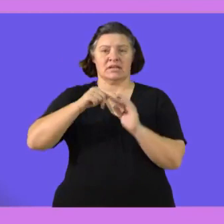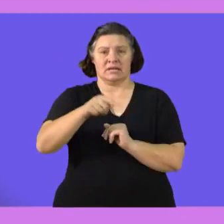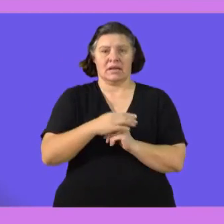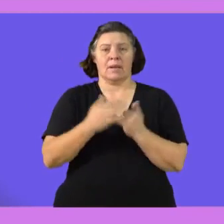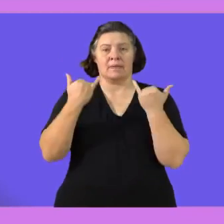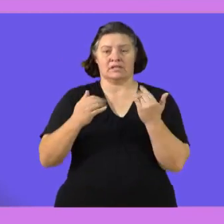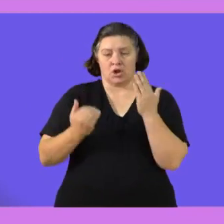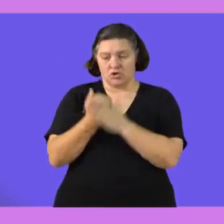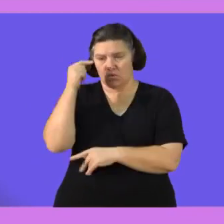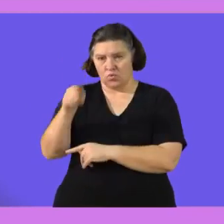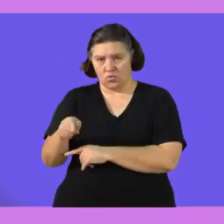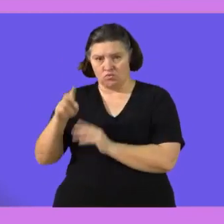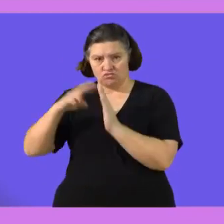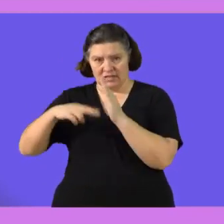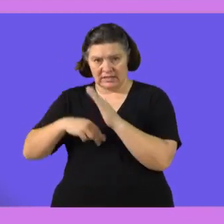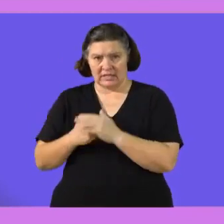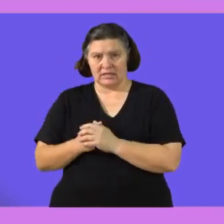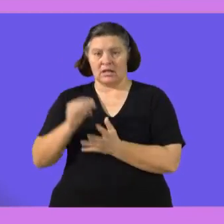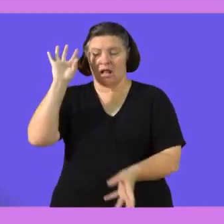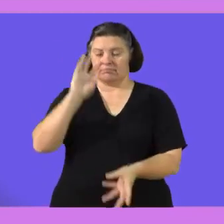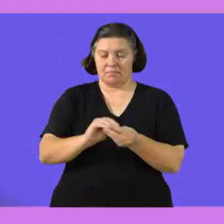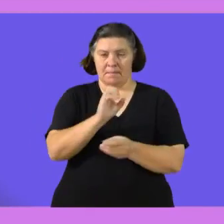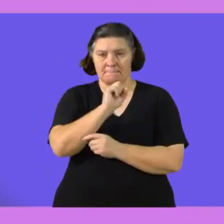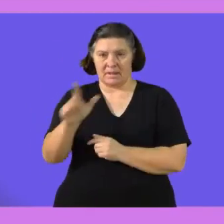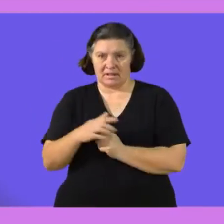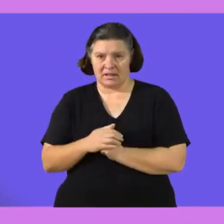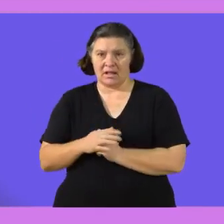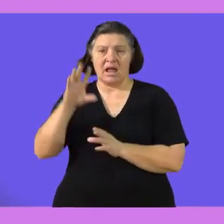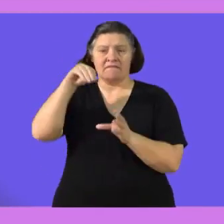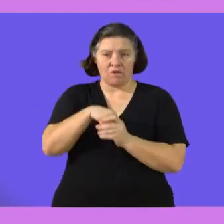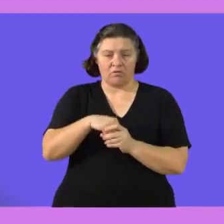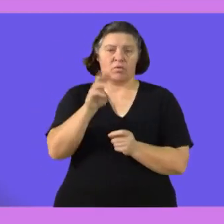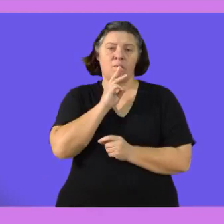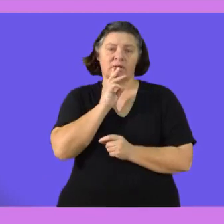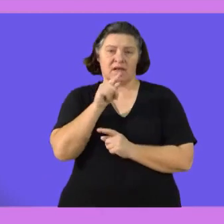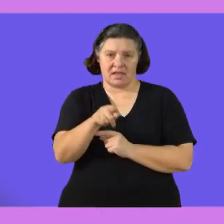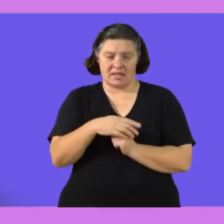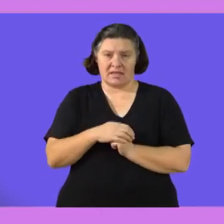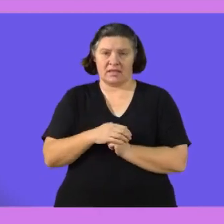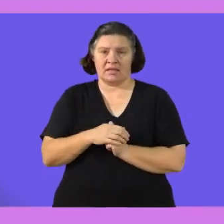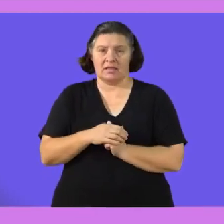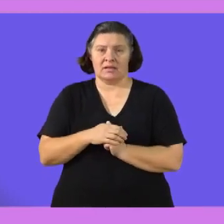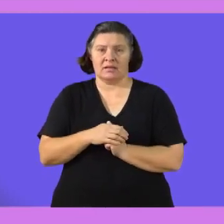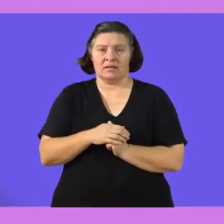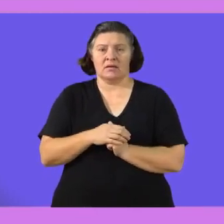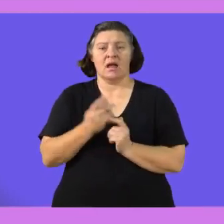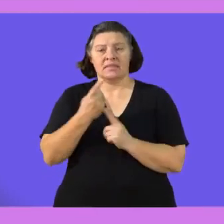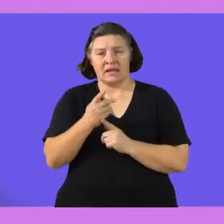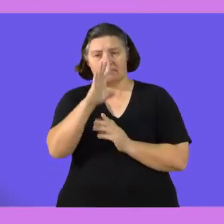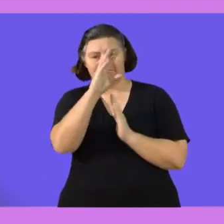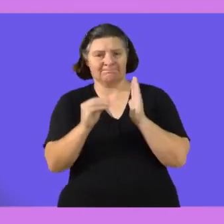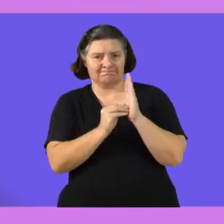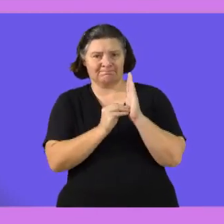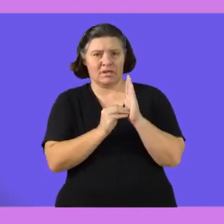meter reading as well as the new meter reading then the total bill including water usage and sewerage then